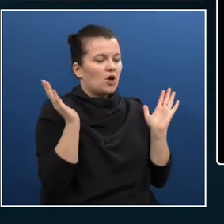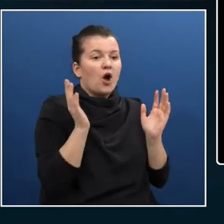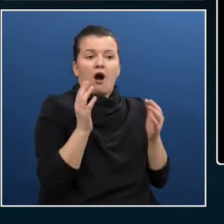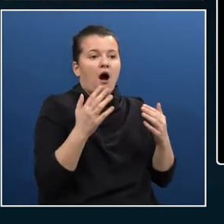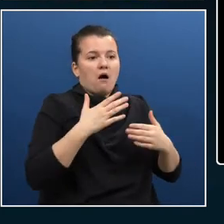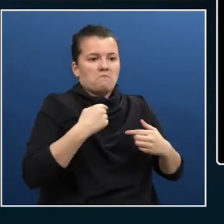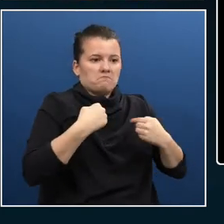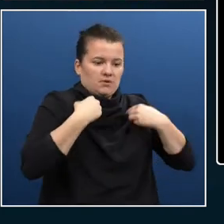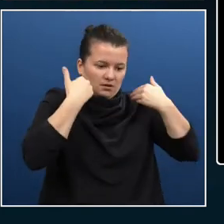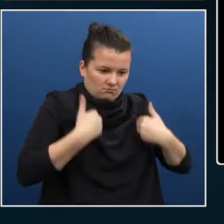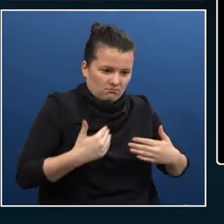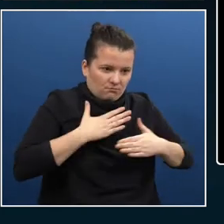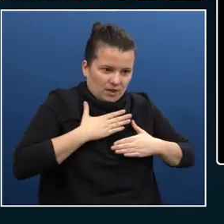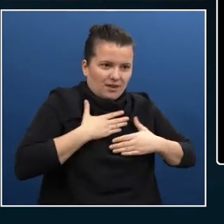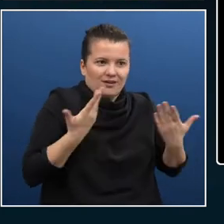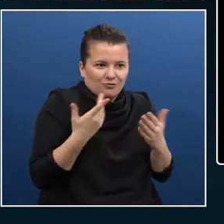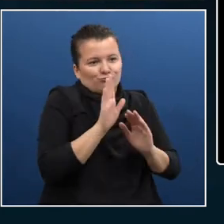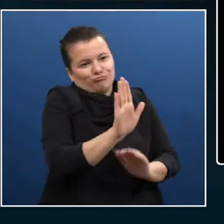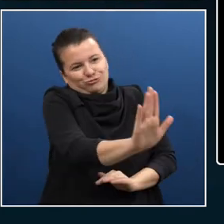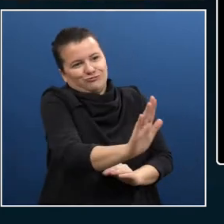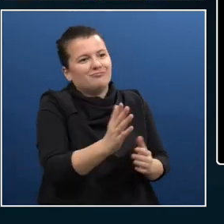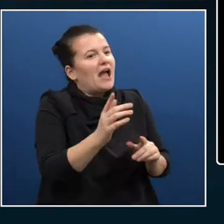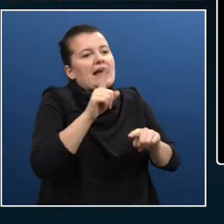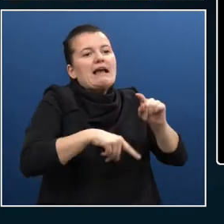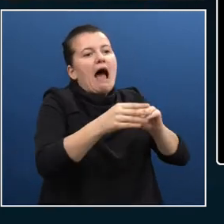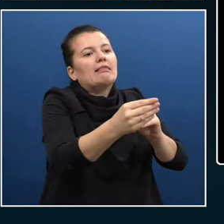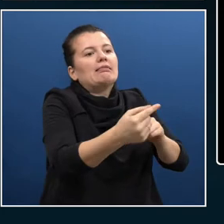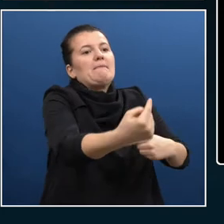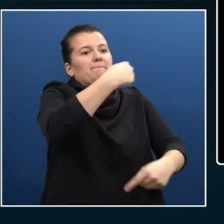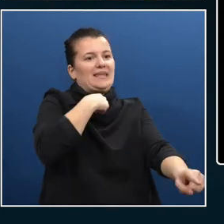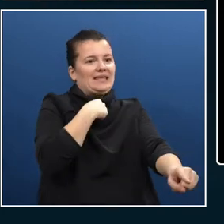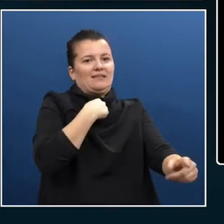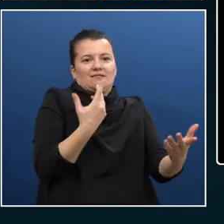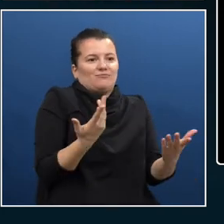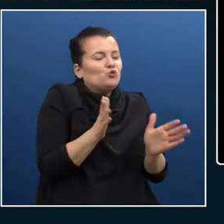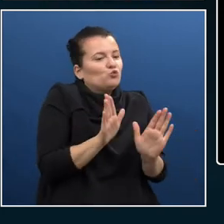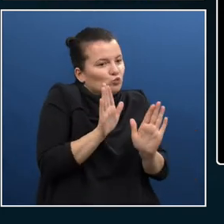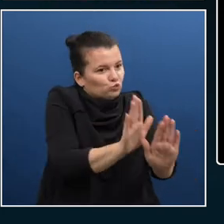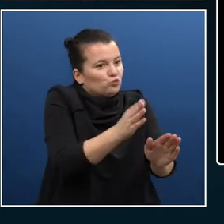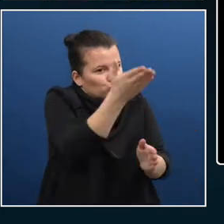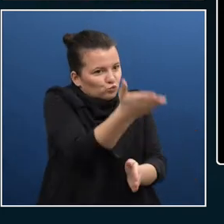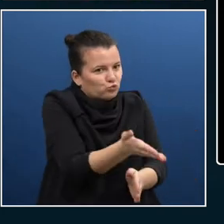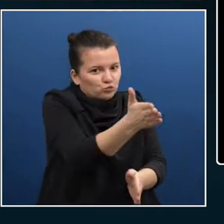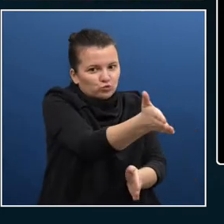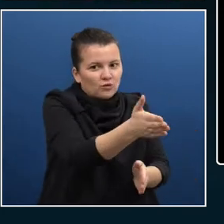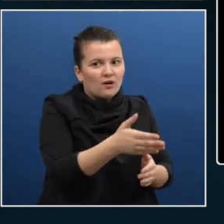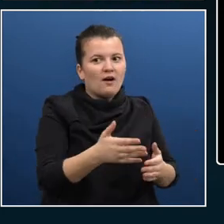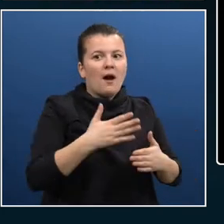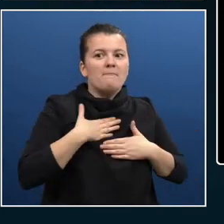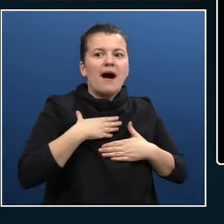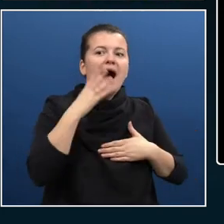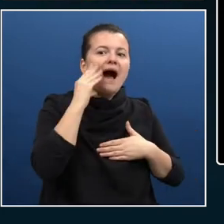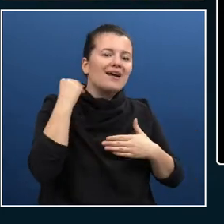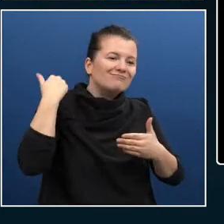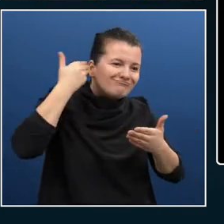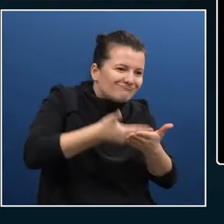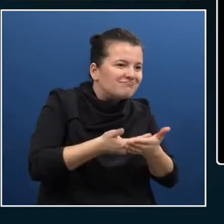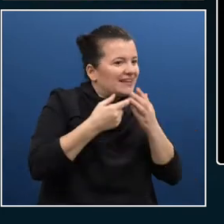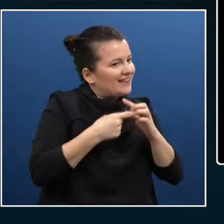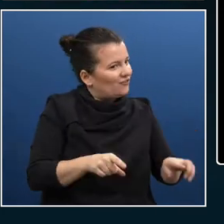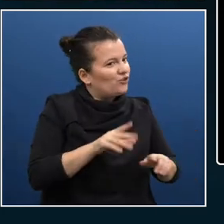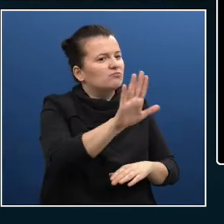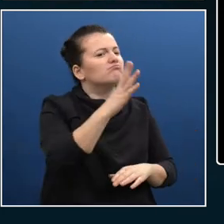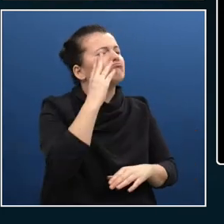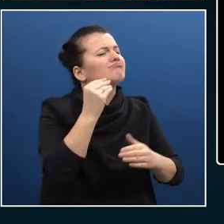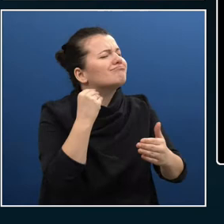when you look at my experiences and your experiences, they differ. And it's just the nature of being human, though. And